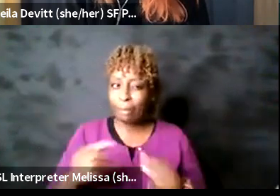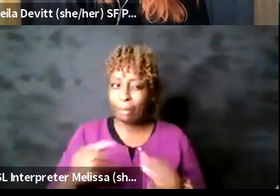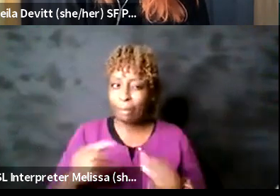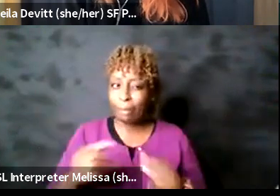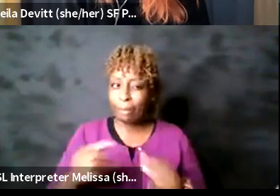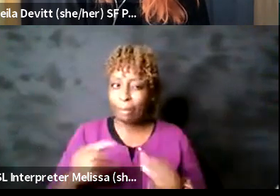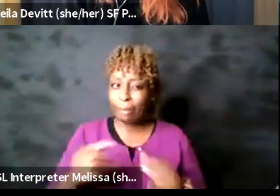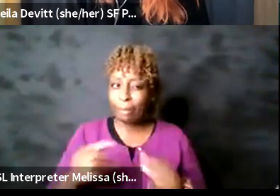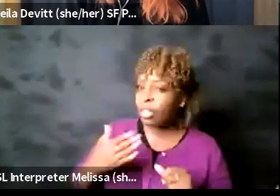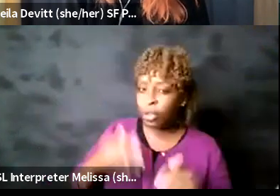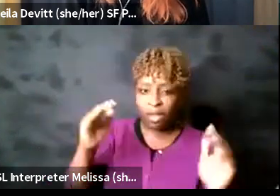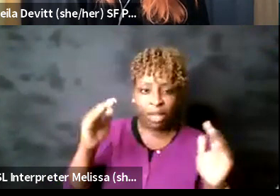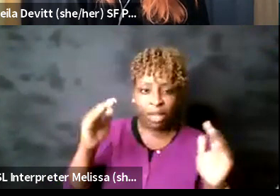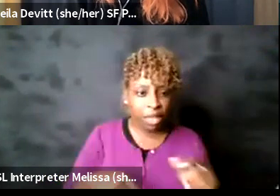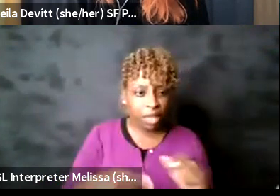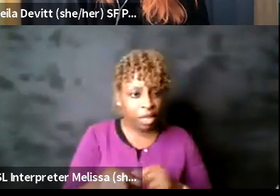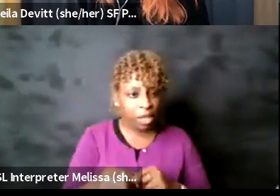about this kind of the same questions